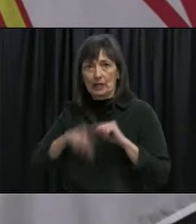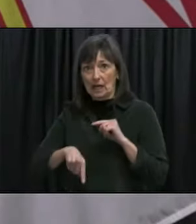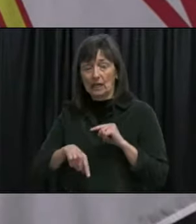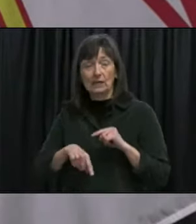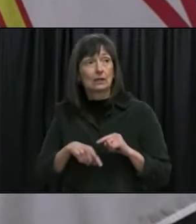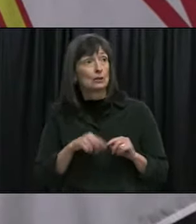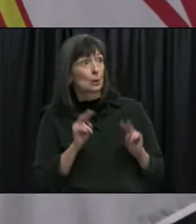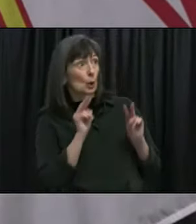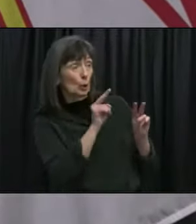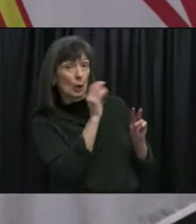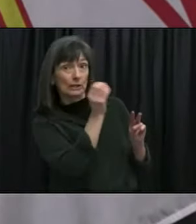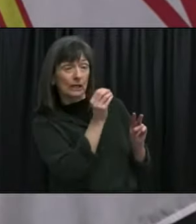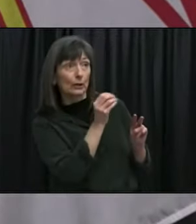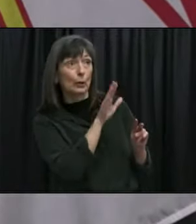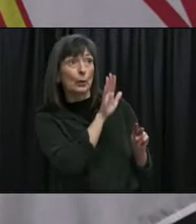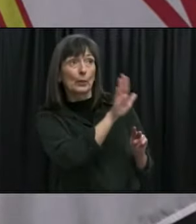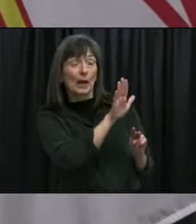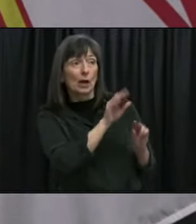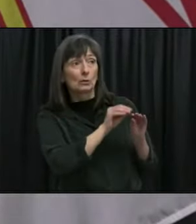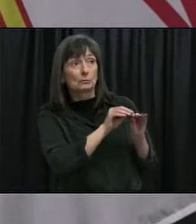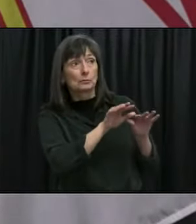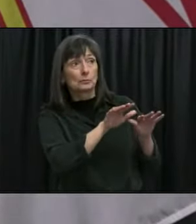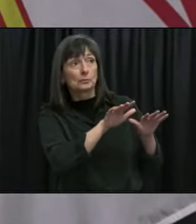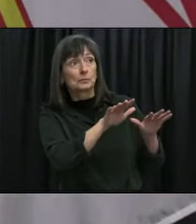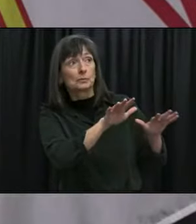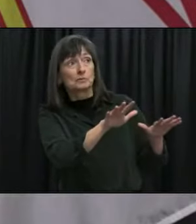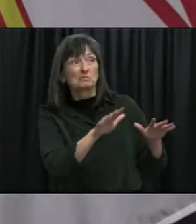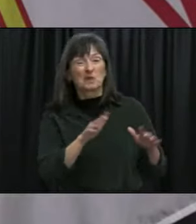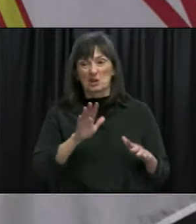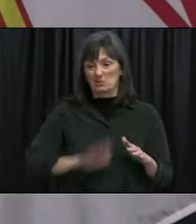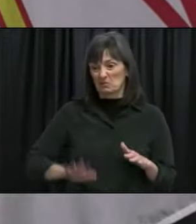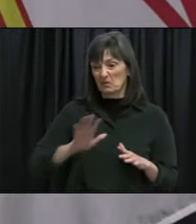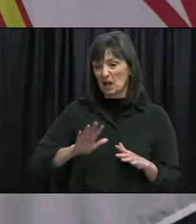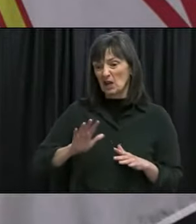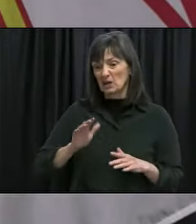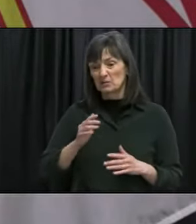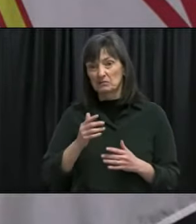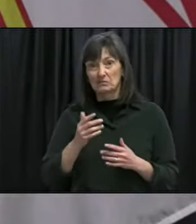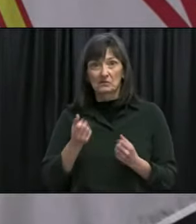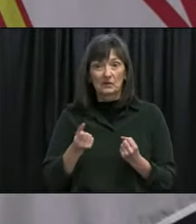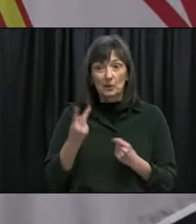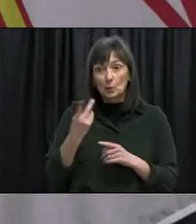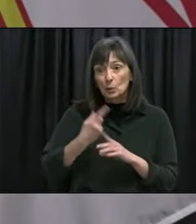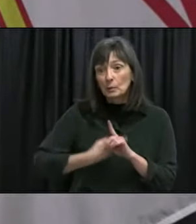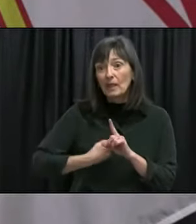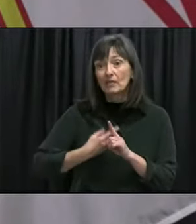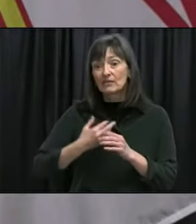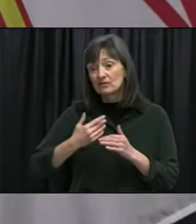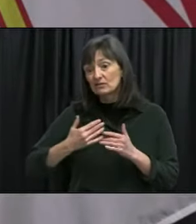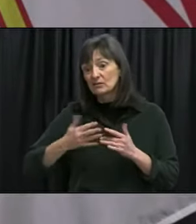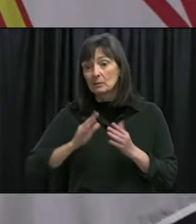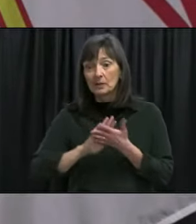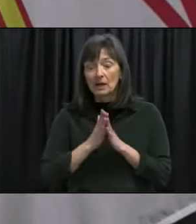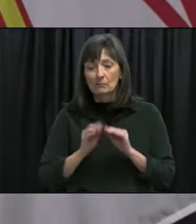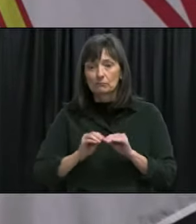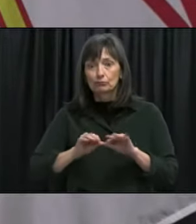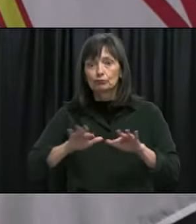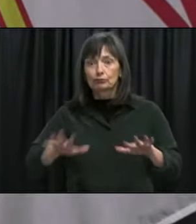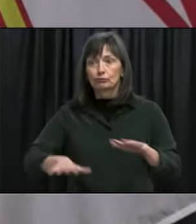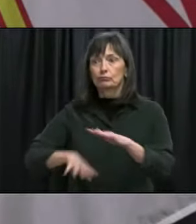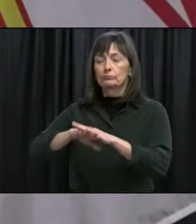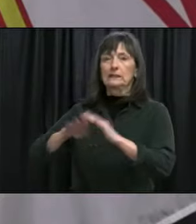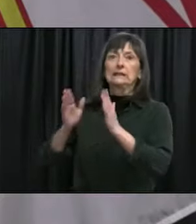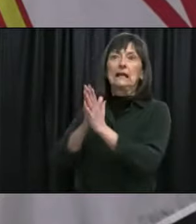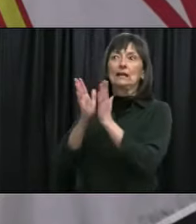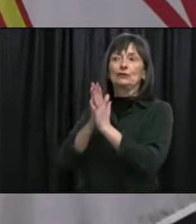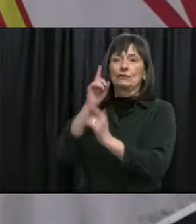extrapolation to assume that that natural order would exist here in the province and take some time to hit a peak if it